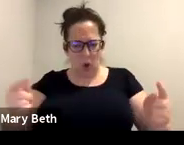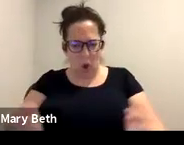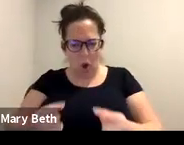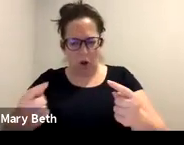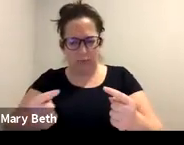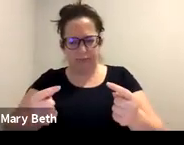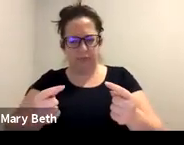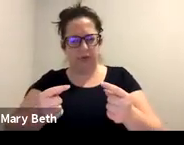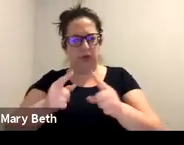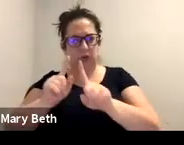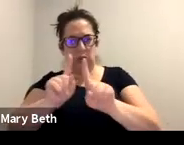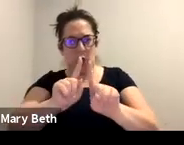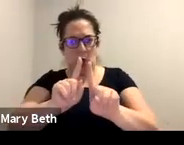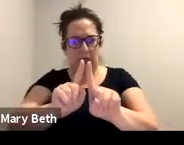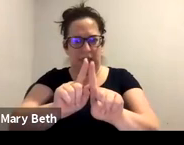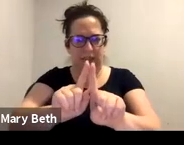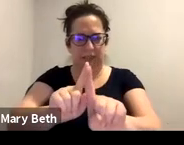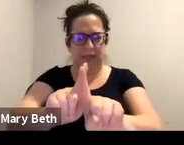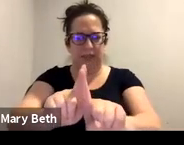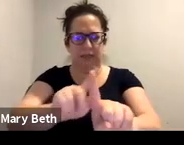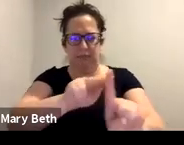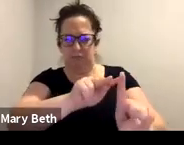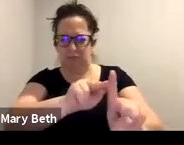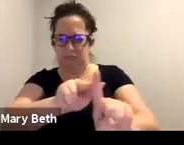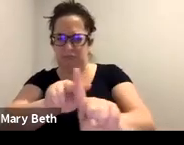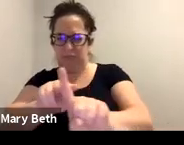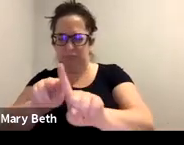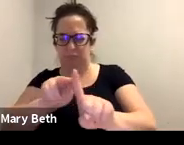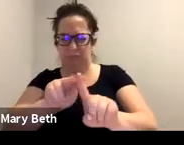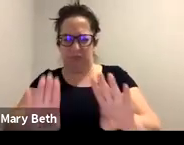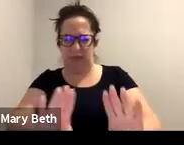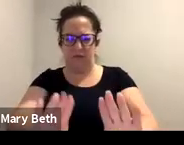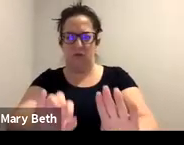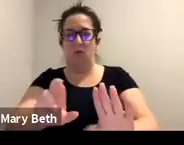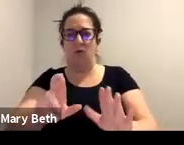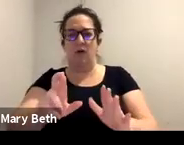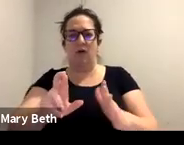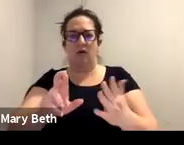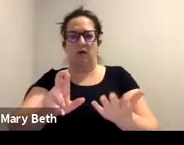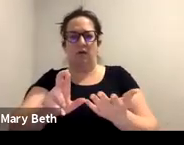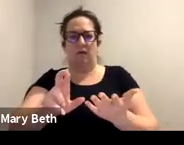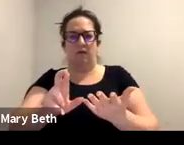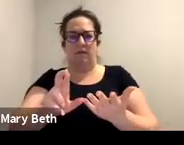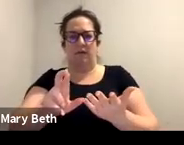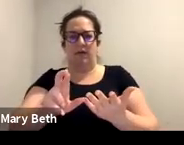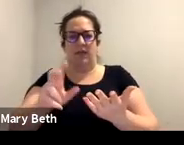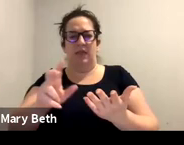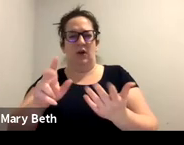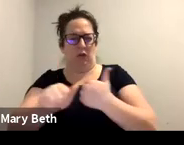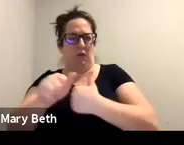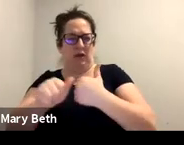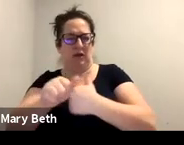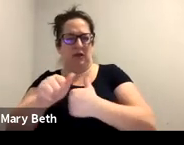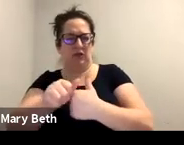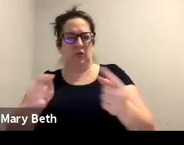threatening behavior. So maybe they haven't physically hurt you, but they are threatening to hurt you or hurt themselves. Um,